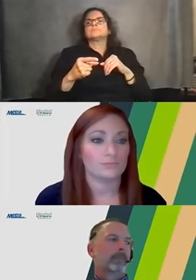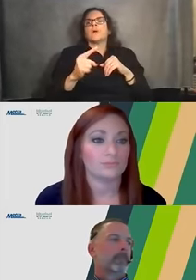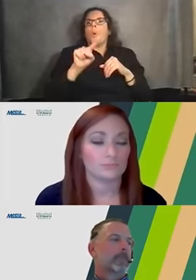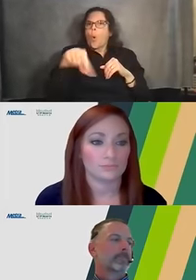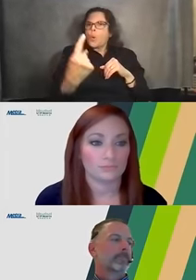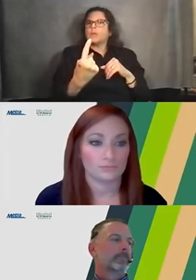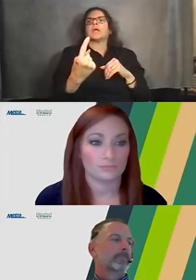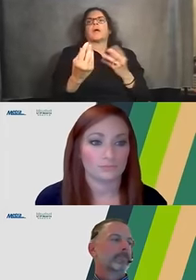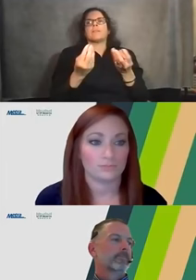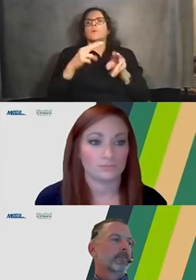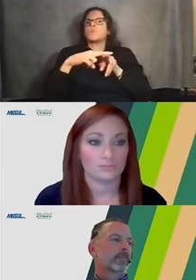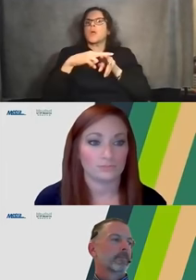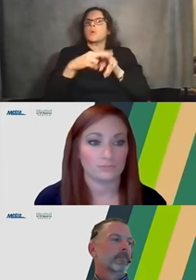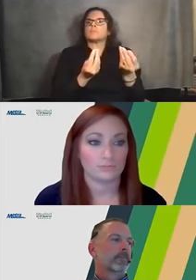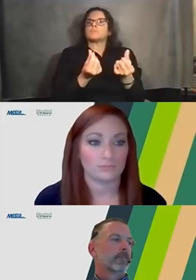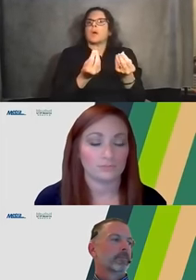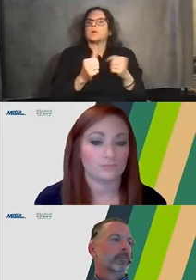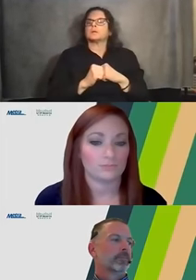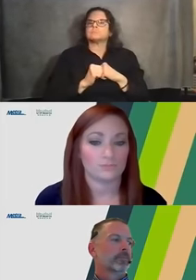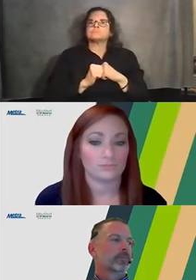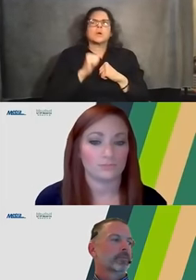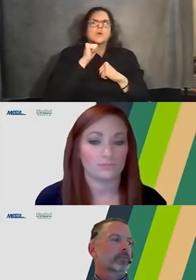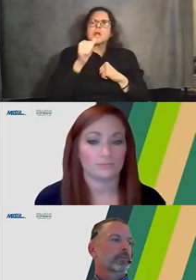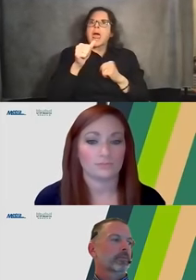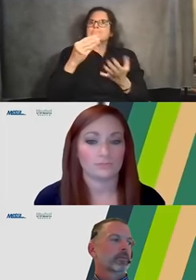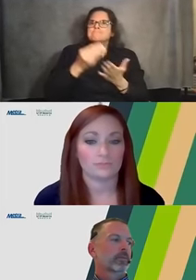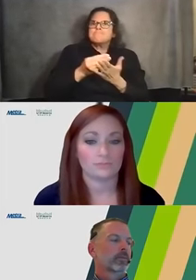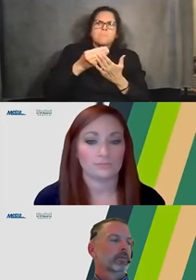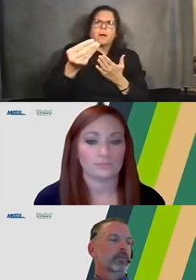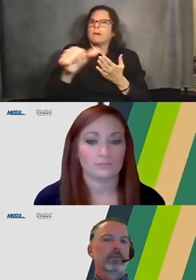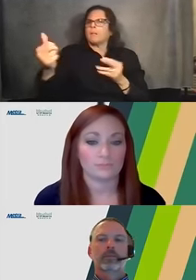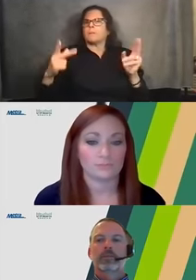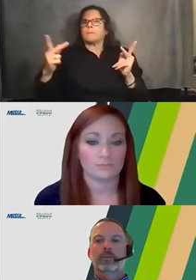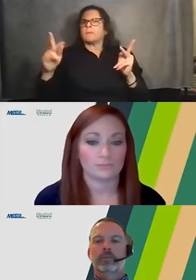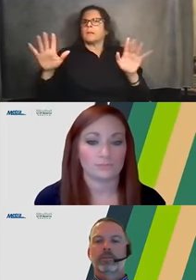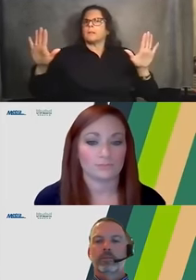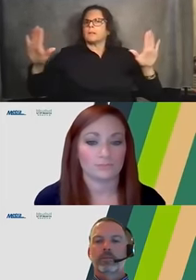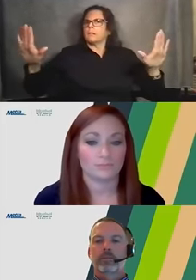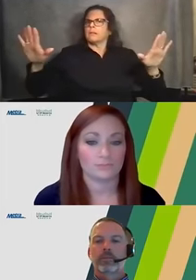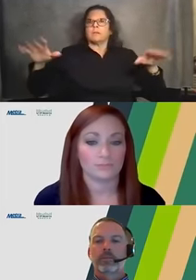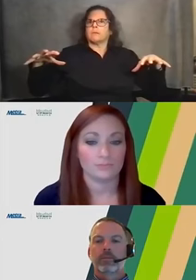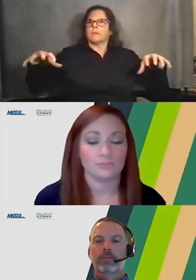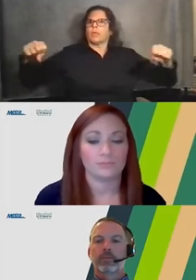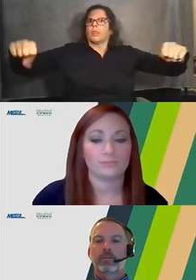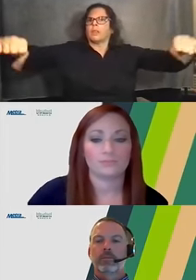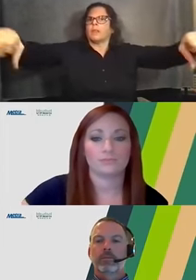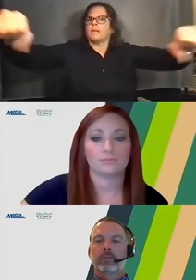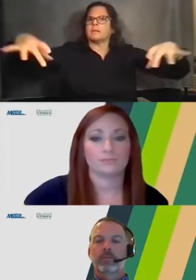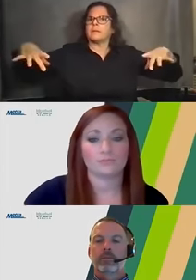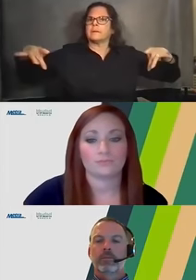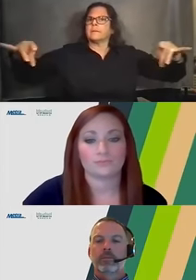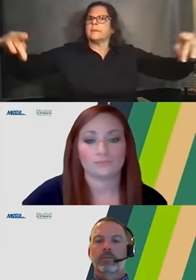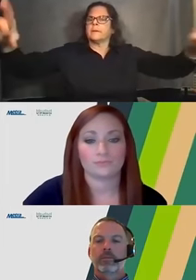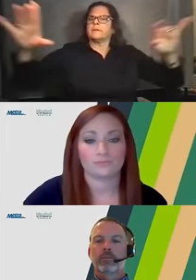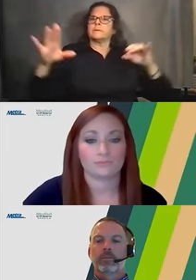there's no, um, permanent acquisition being planned. Um, there's no buildings that would be, uh, uh, impacted by